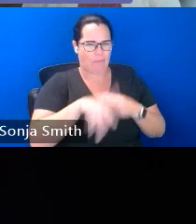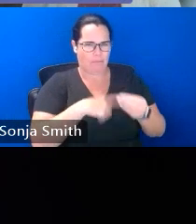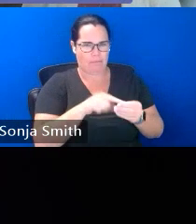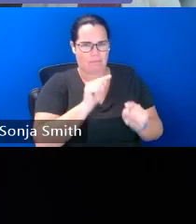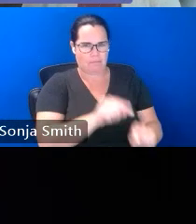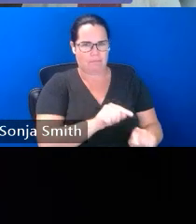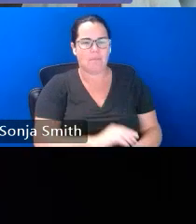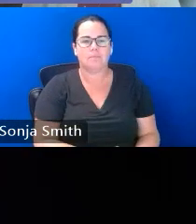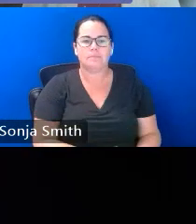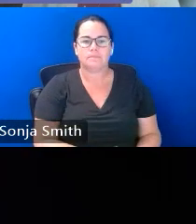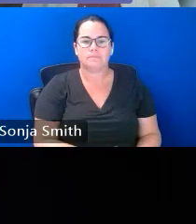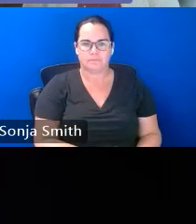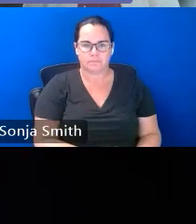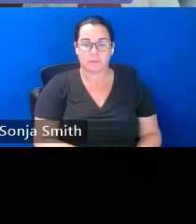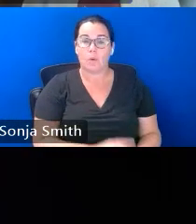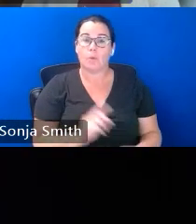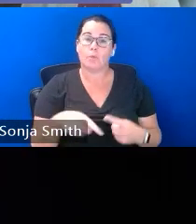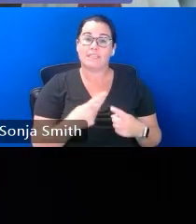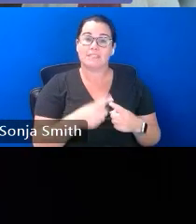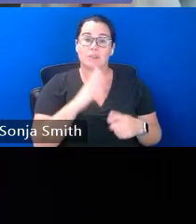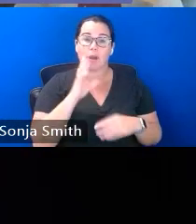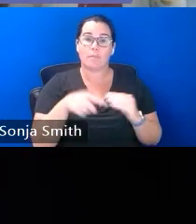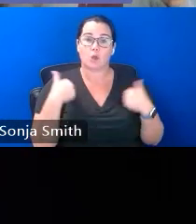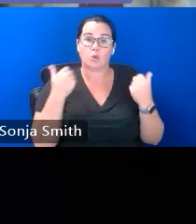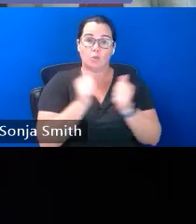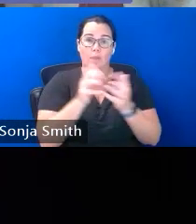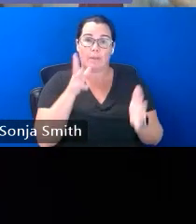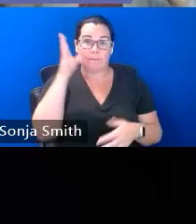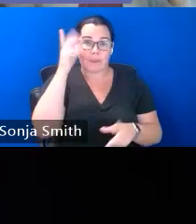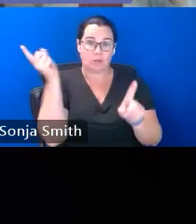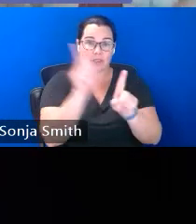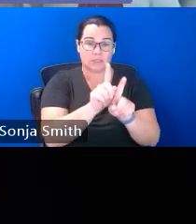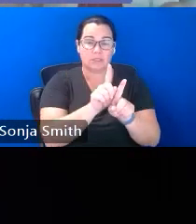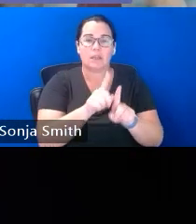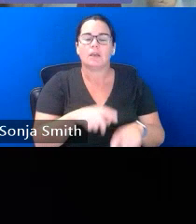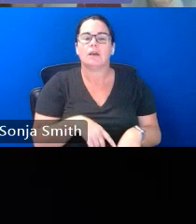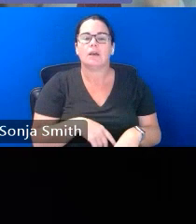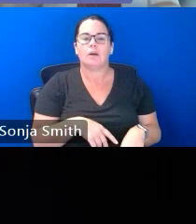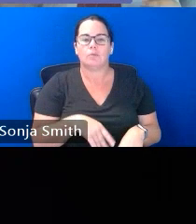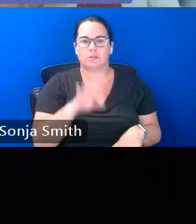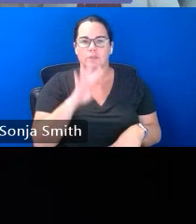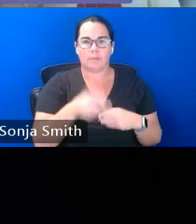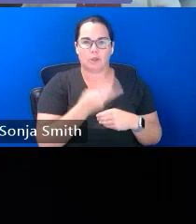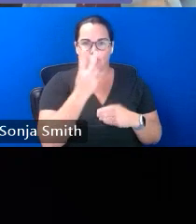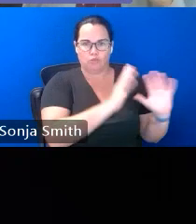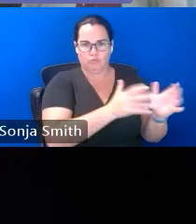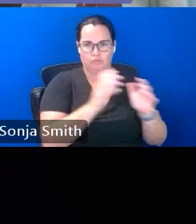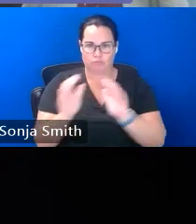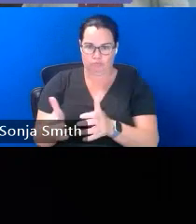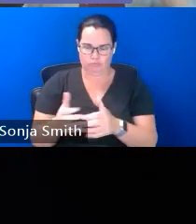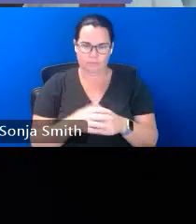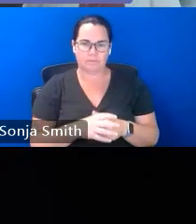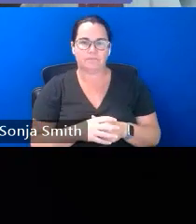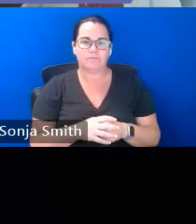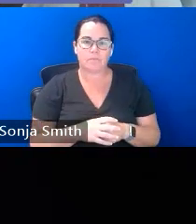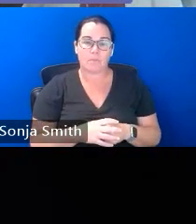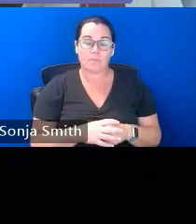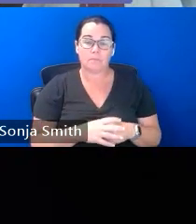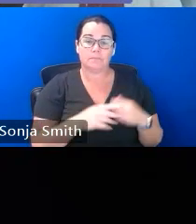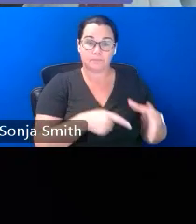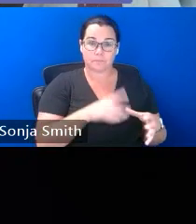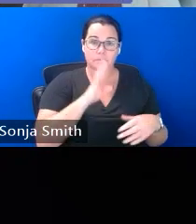so when we talk about unaccompanied youth we're talking about actually two different kinds of unaccompanied youth today so we're talking about